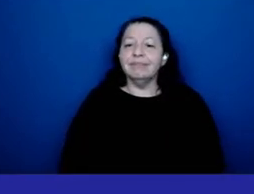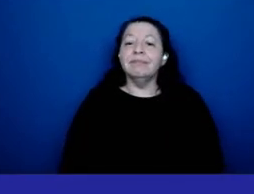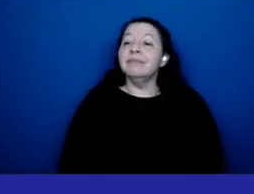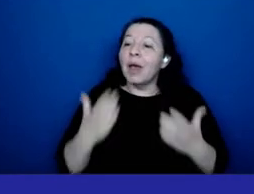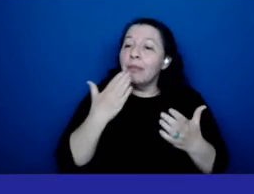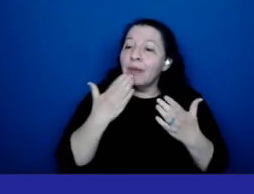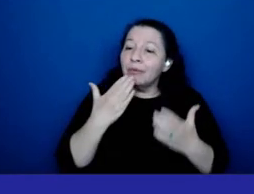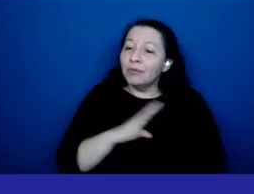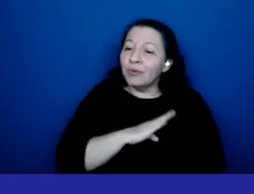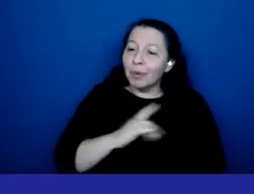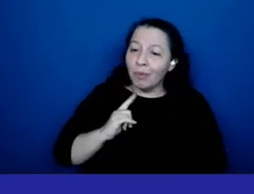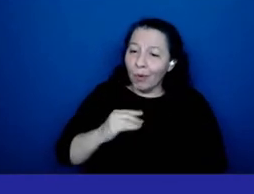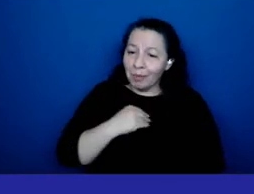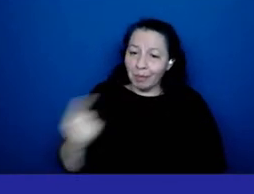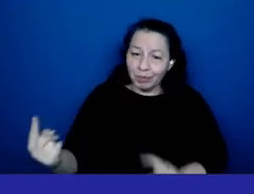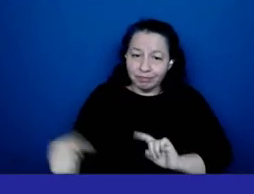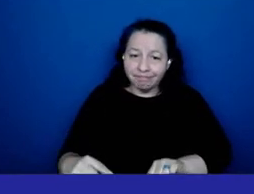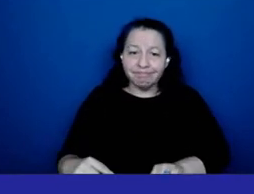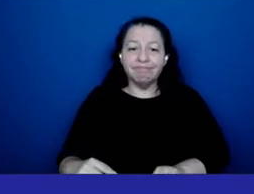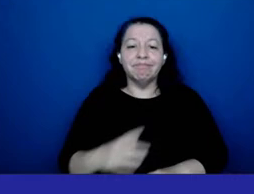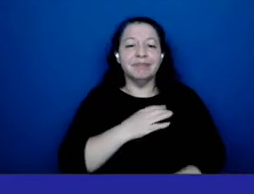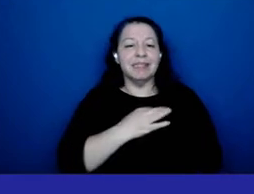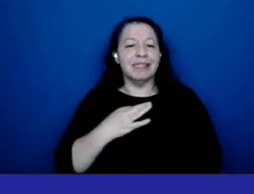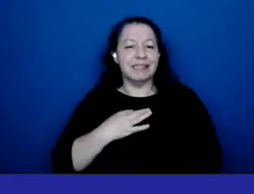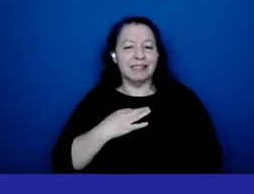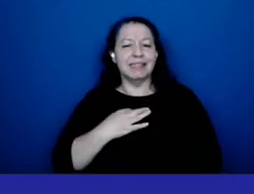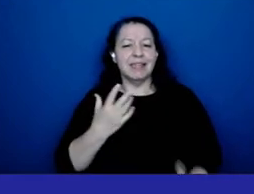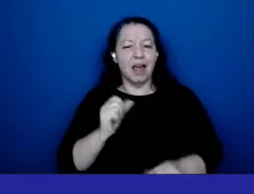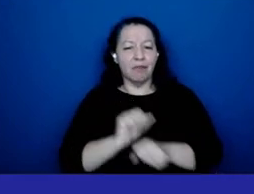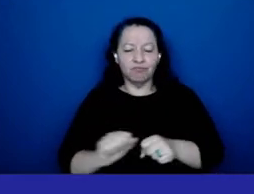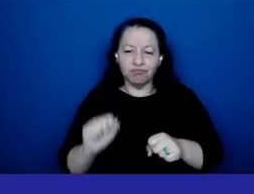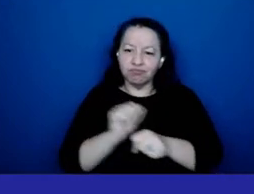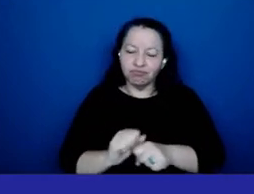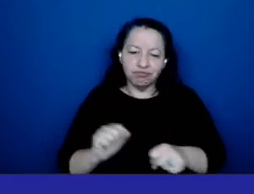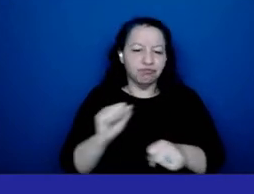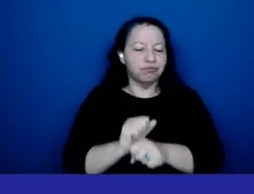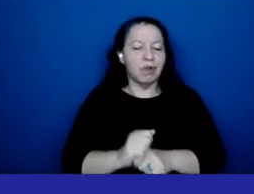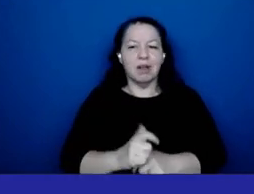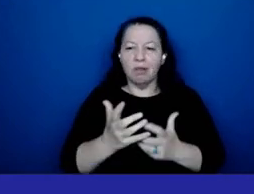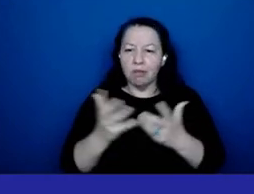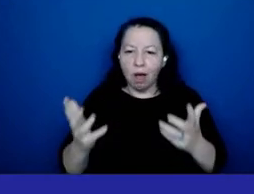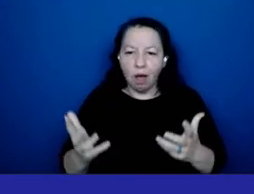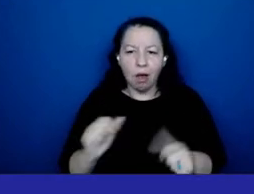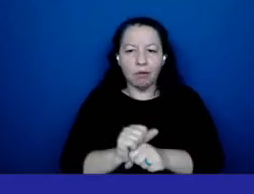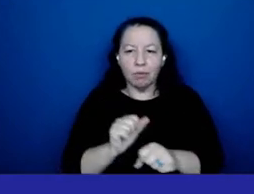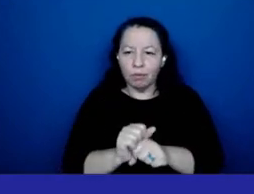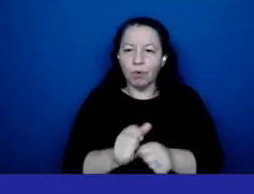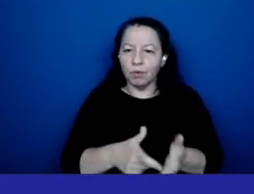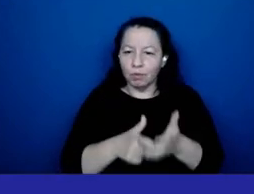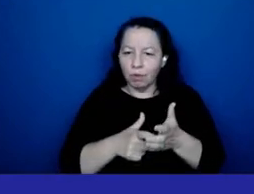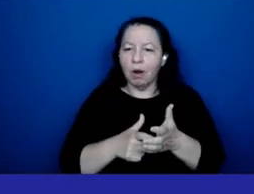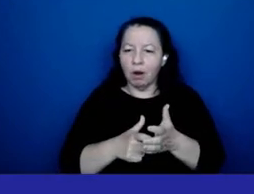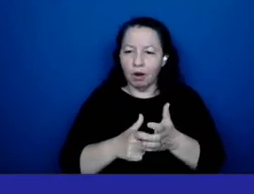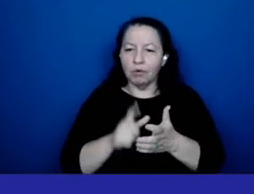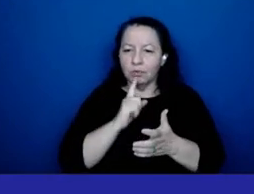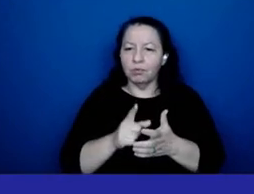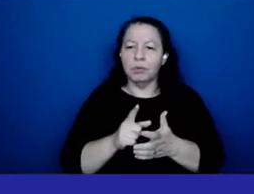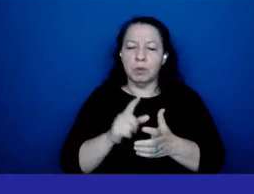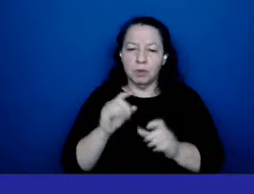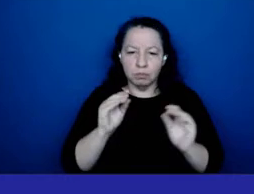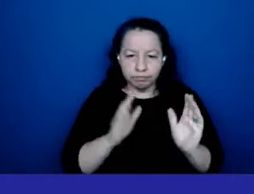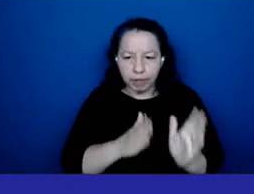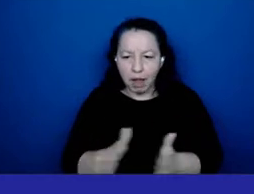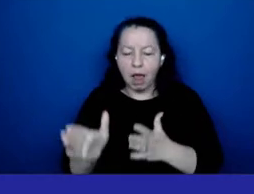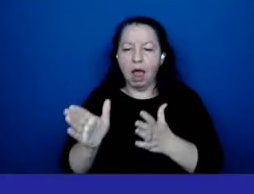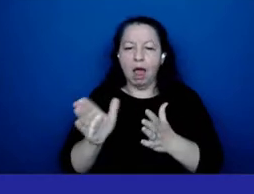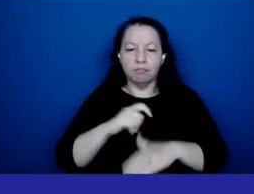members who came and the staff who spent long hours it takes a lot of work to put together uh these community meetings uh thanks